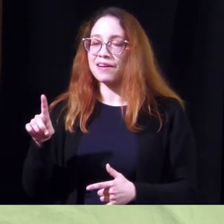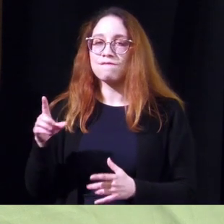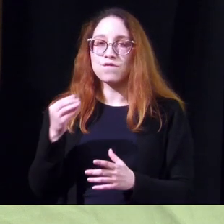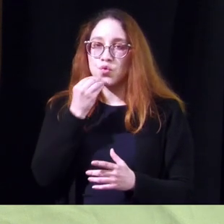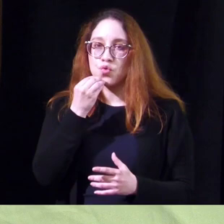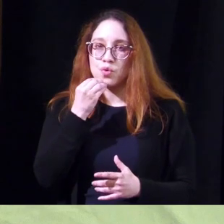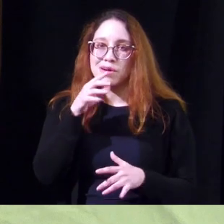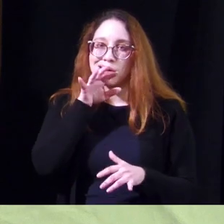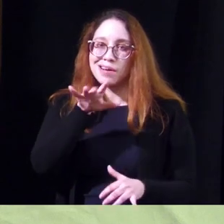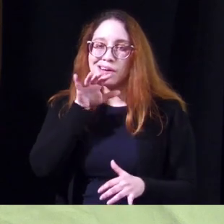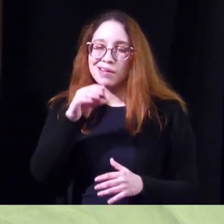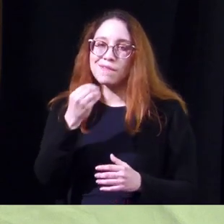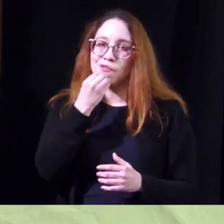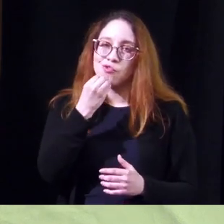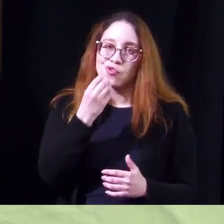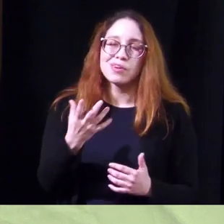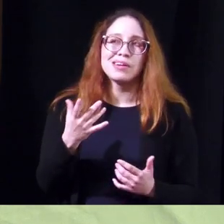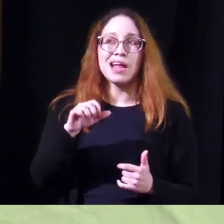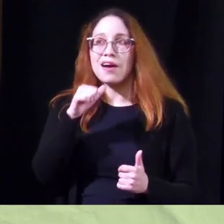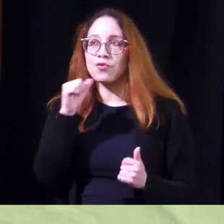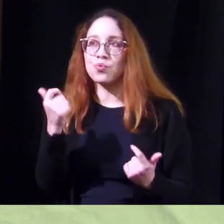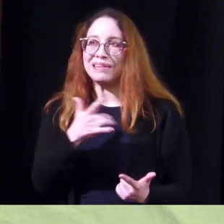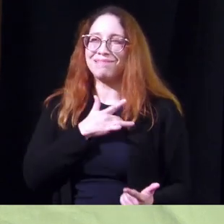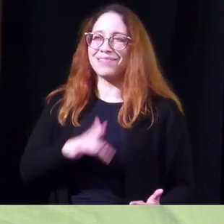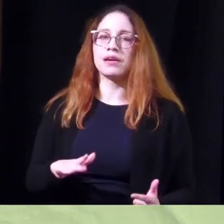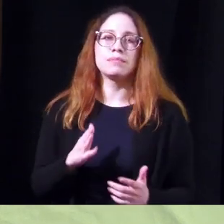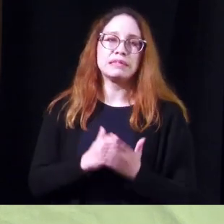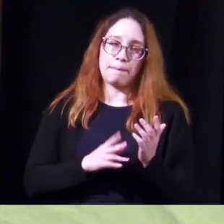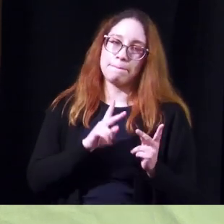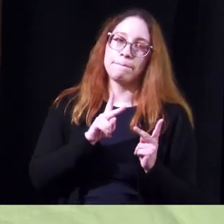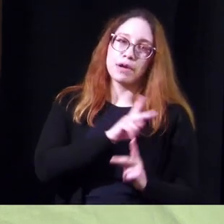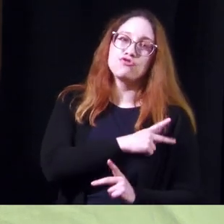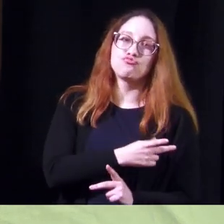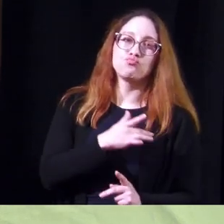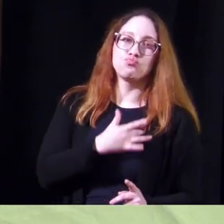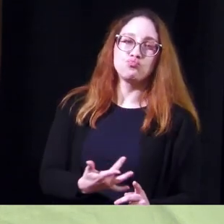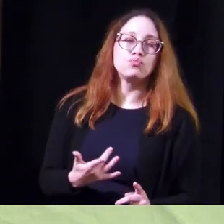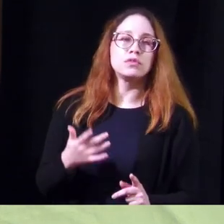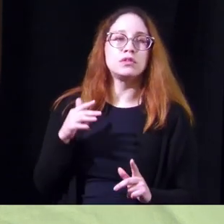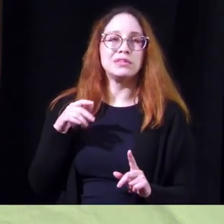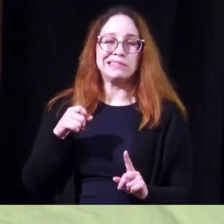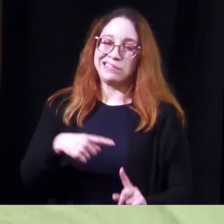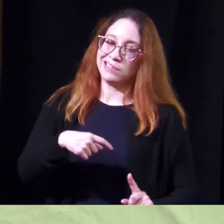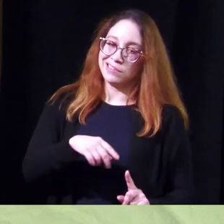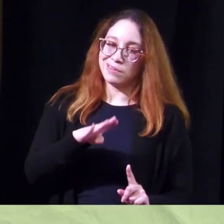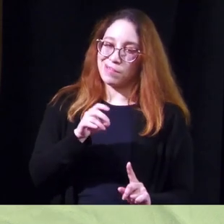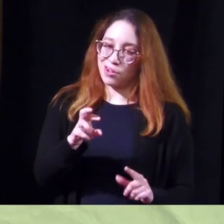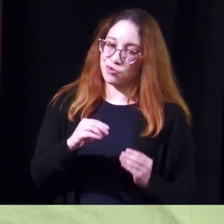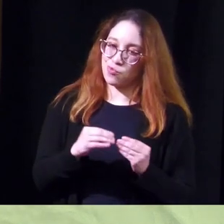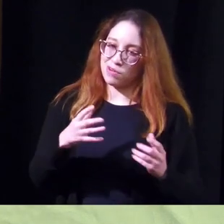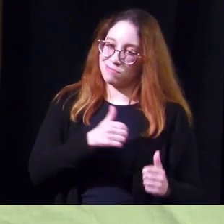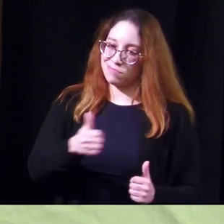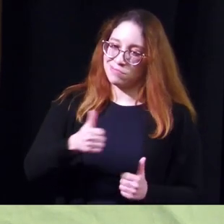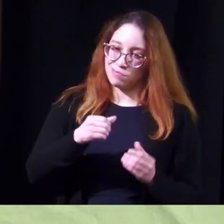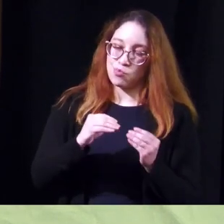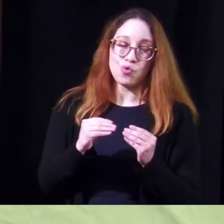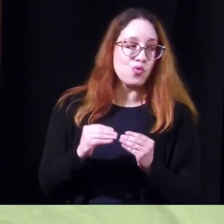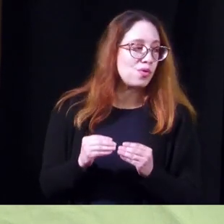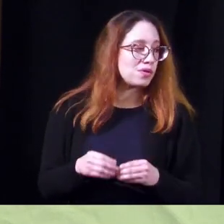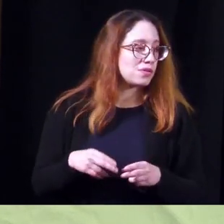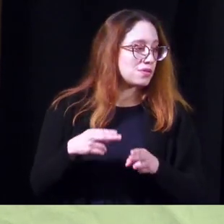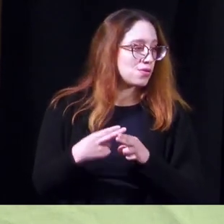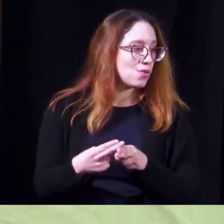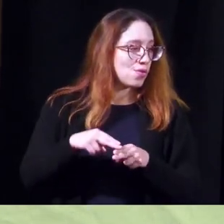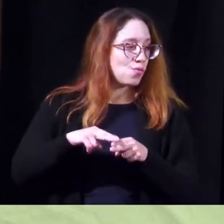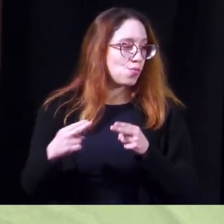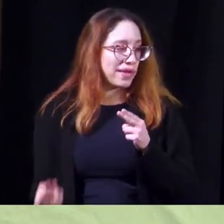foods not everybody is sensitive but certain patients are and it stimulates their bladder to want to go uh weight weight